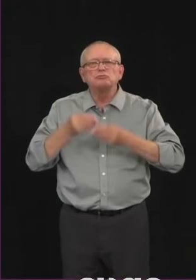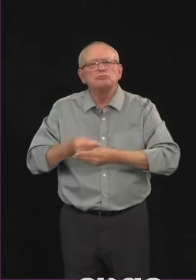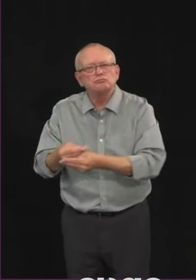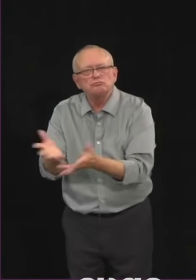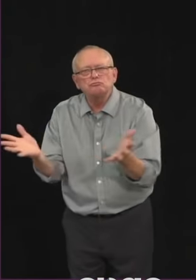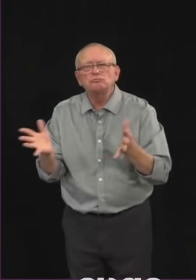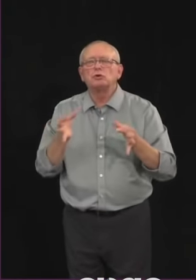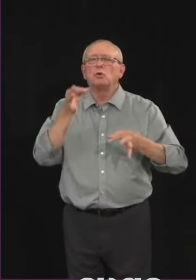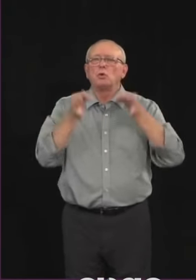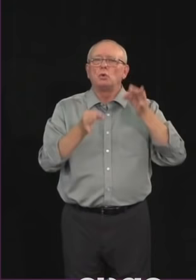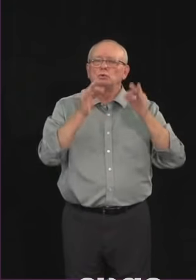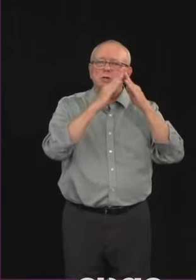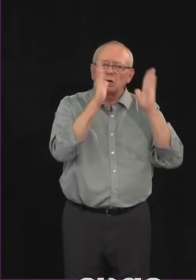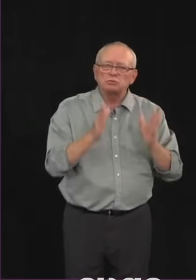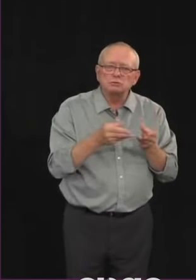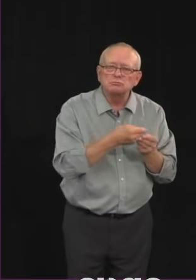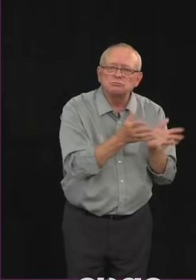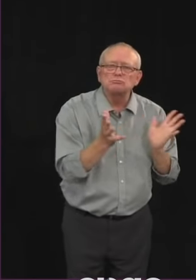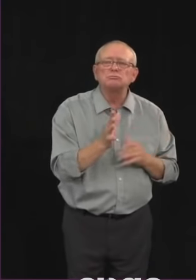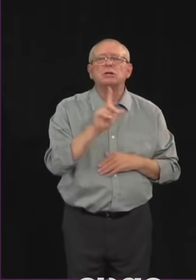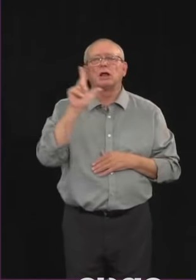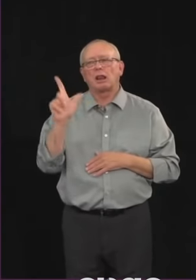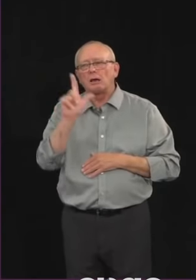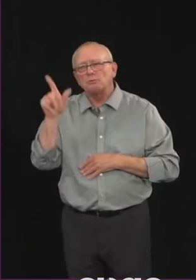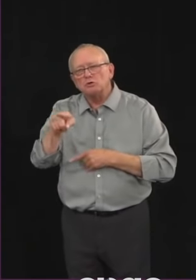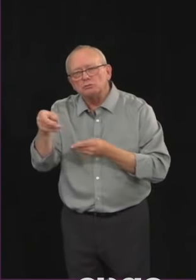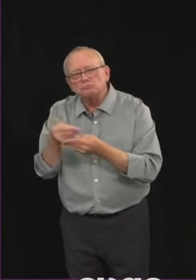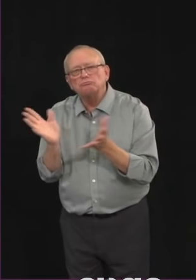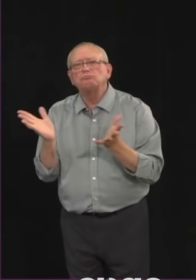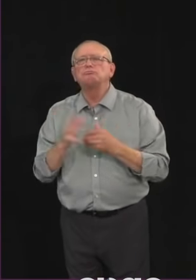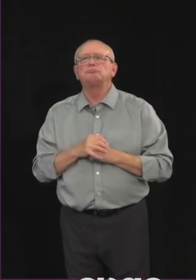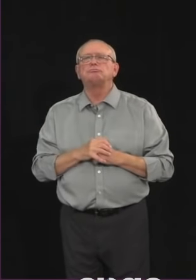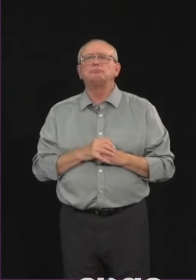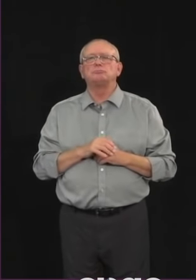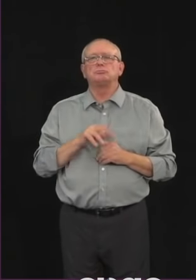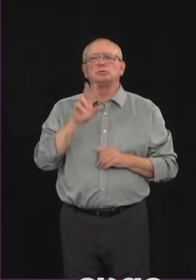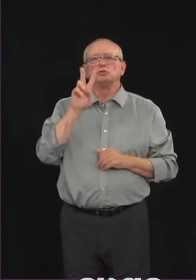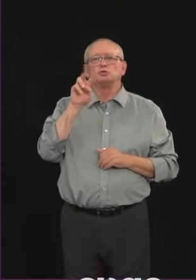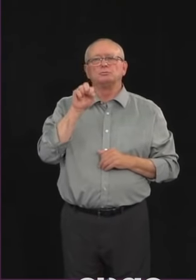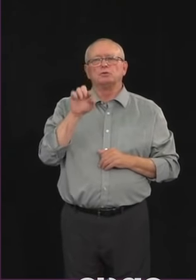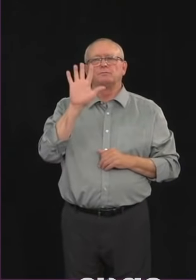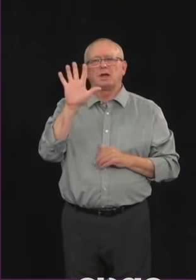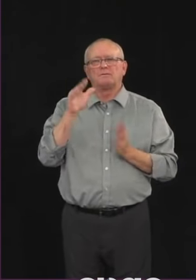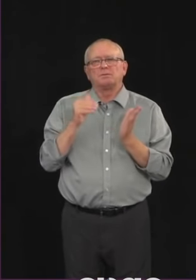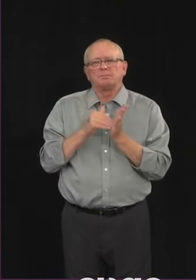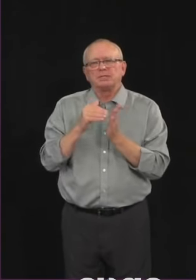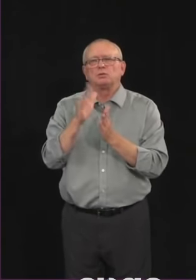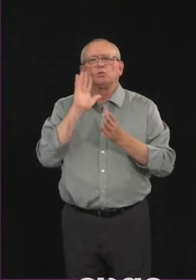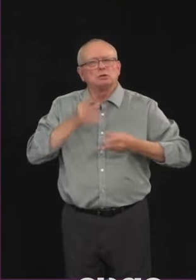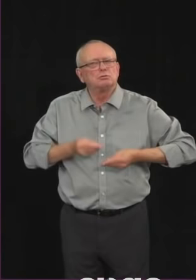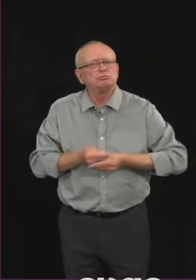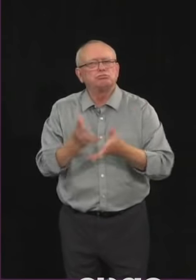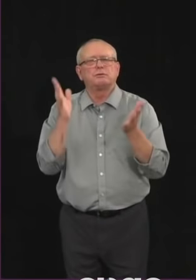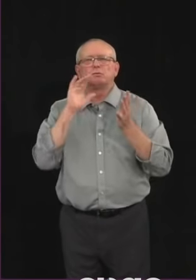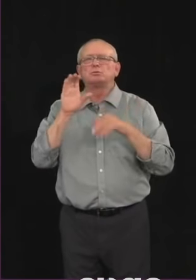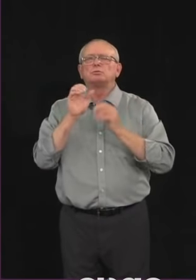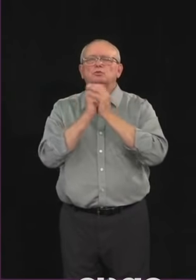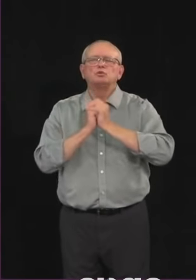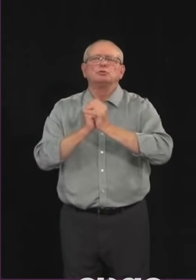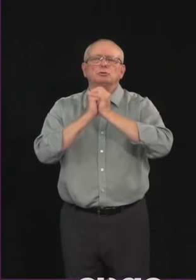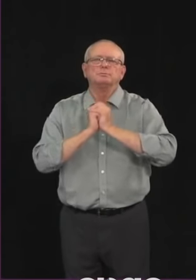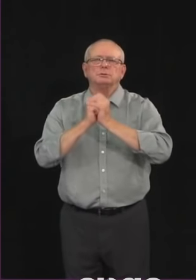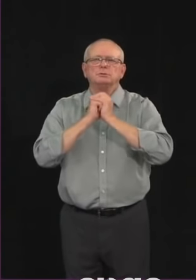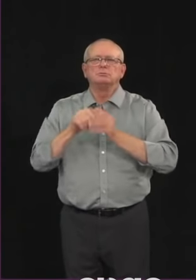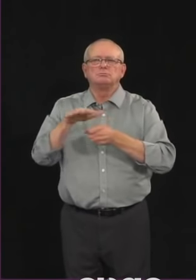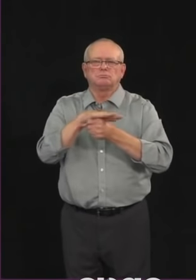.5 million masks to more than 1,000 places of worship throughout the province. And finally, 4 million masks